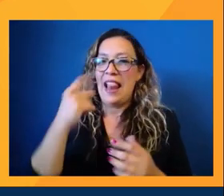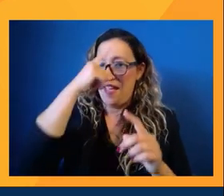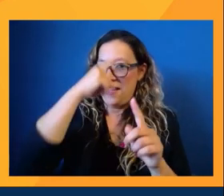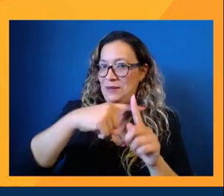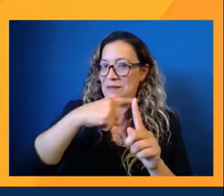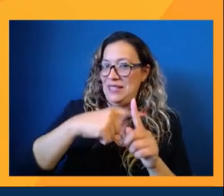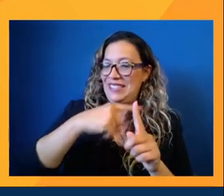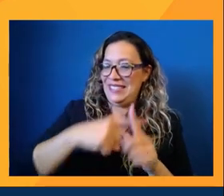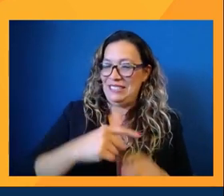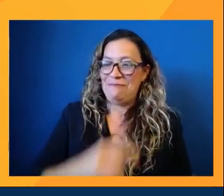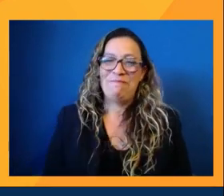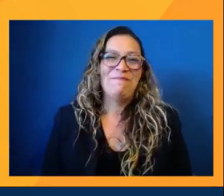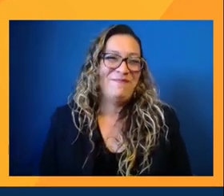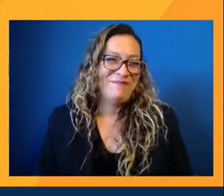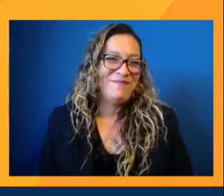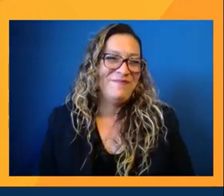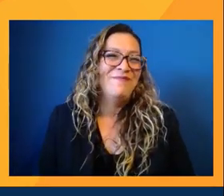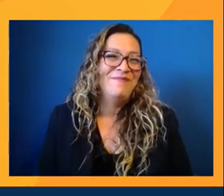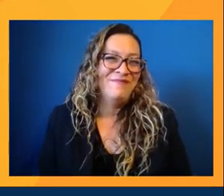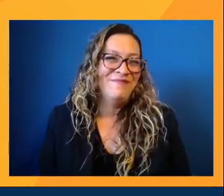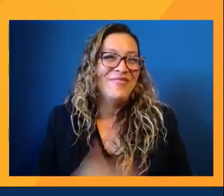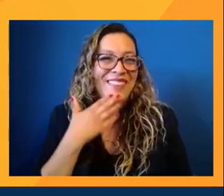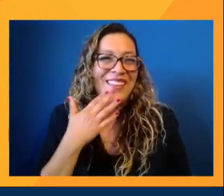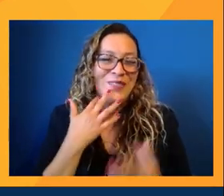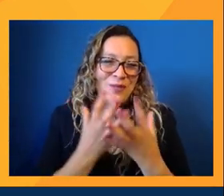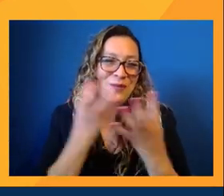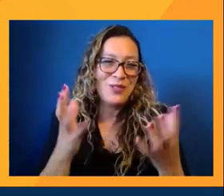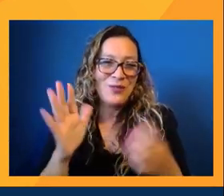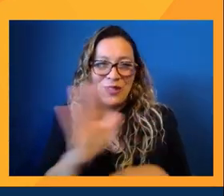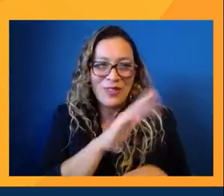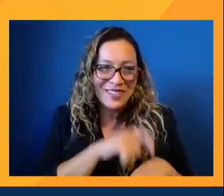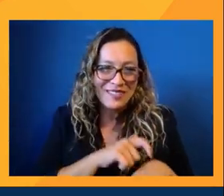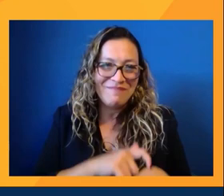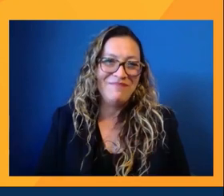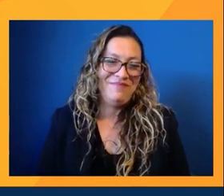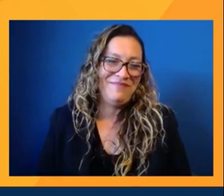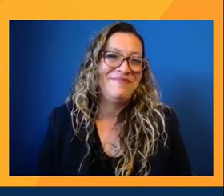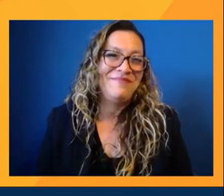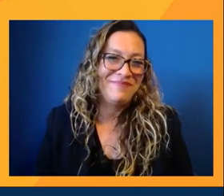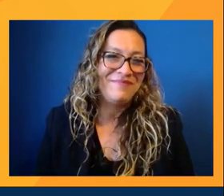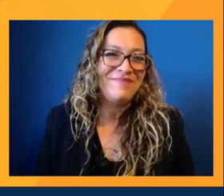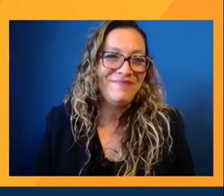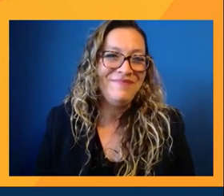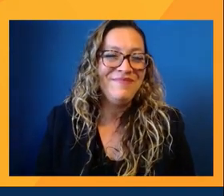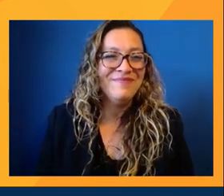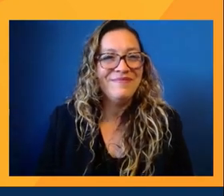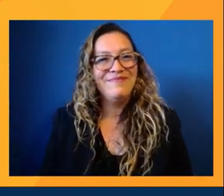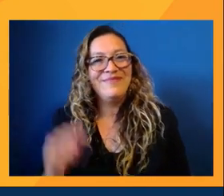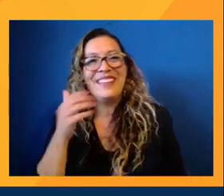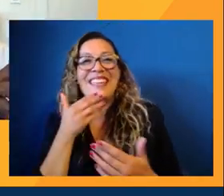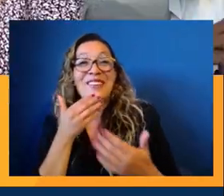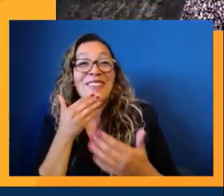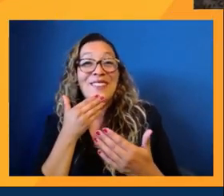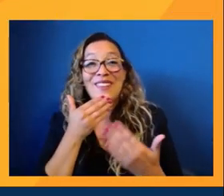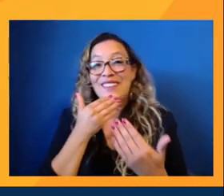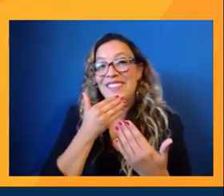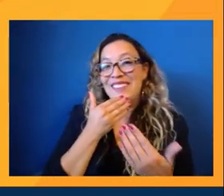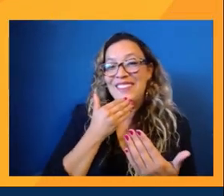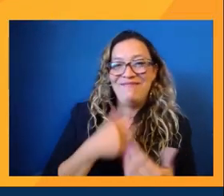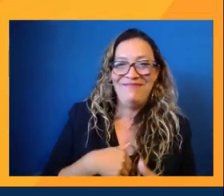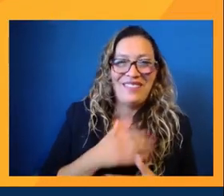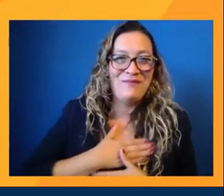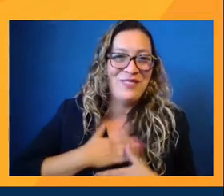I say. Thank you guys so much. you for joining. Thank you. Thank you. I appreciate it.